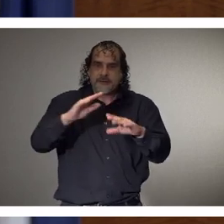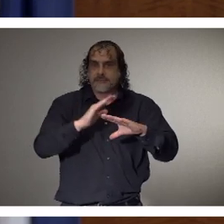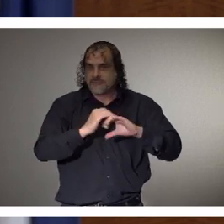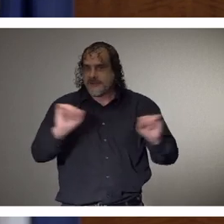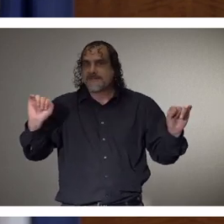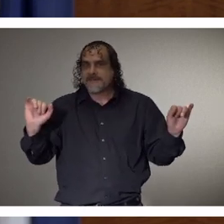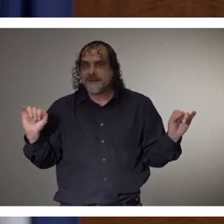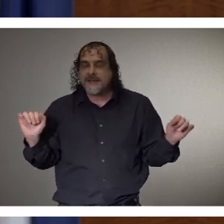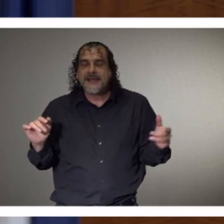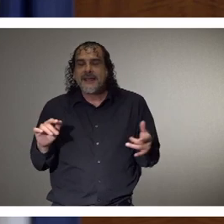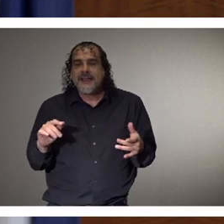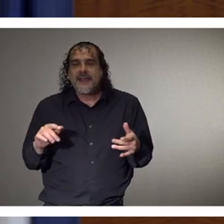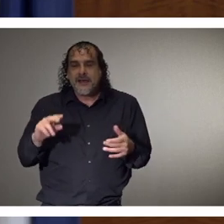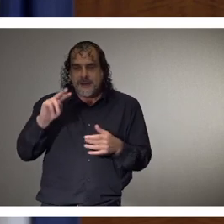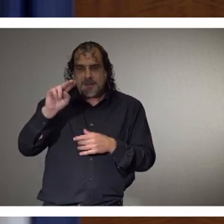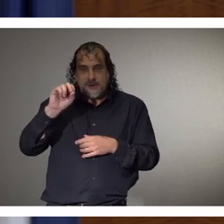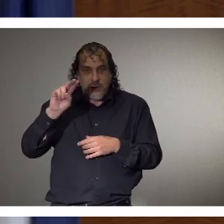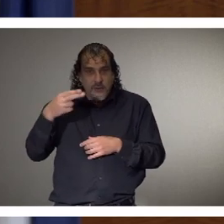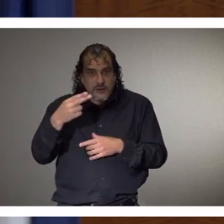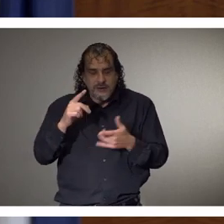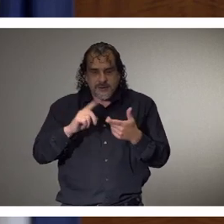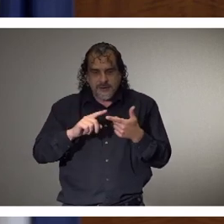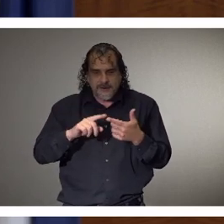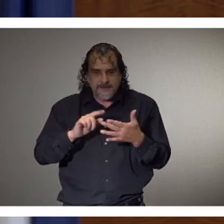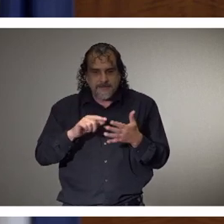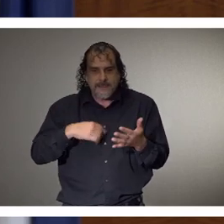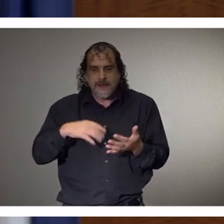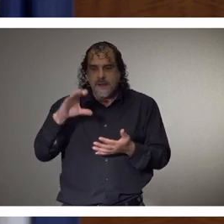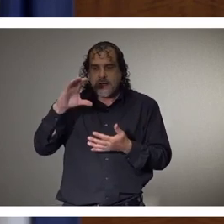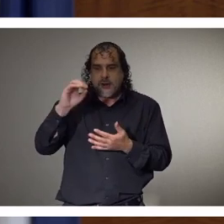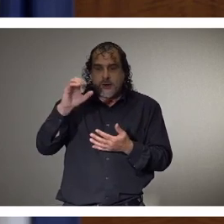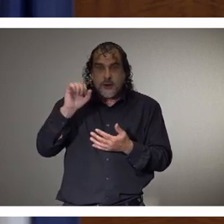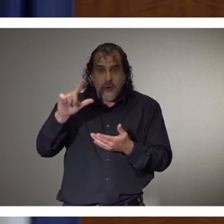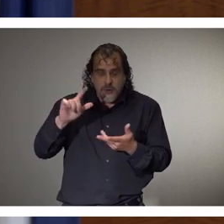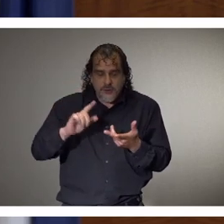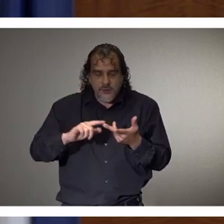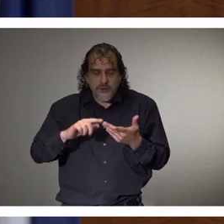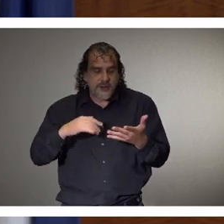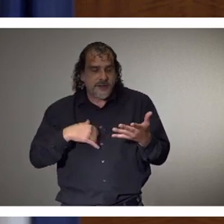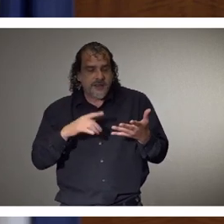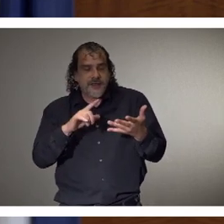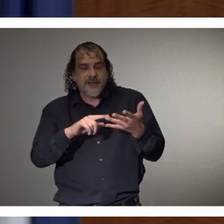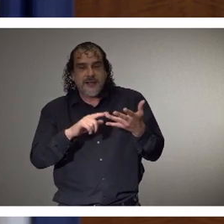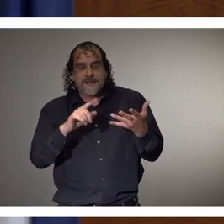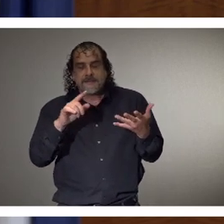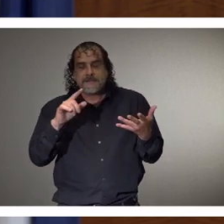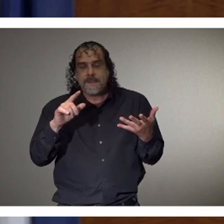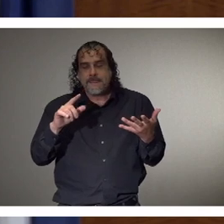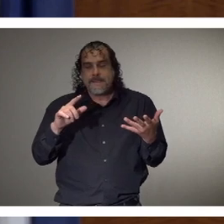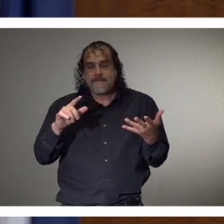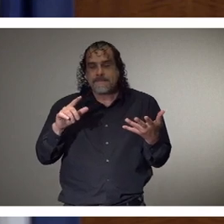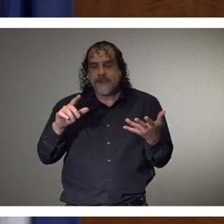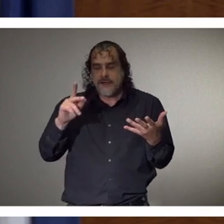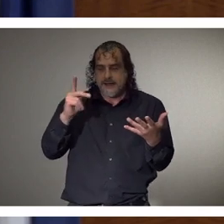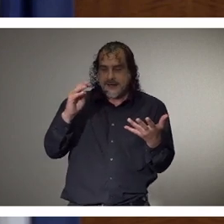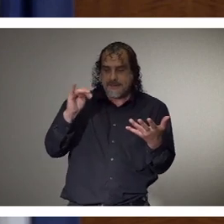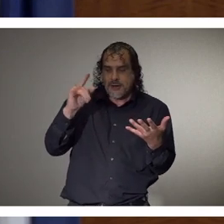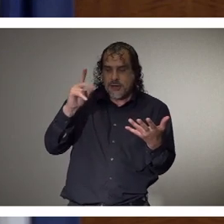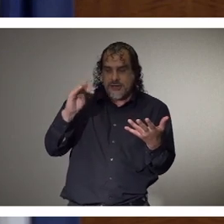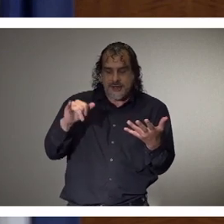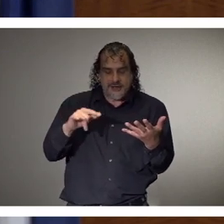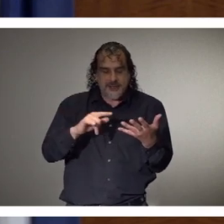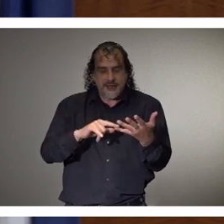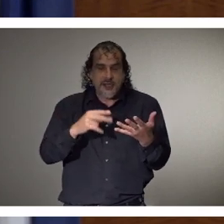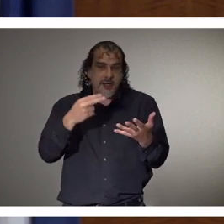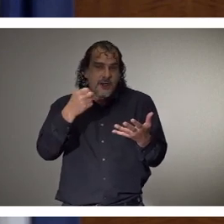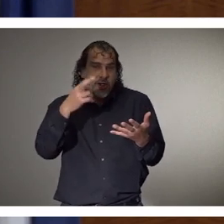safe. Noah Hampton. Cole Allison loves football, baseball, and mud riding. Kimberly Hurst and Holly